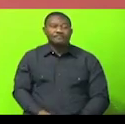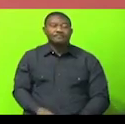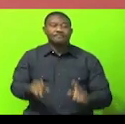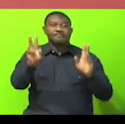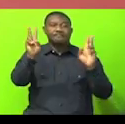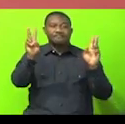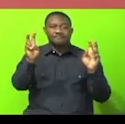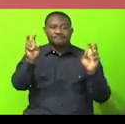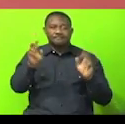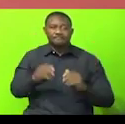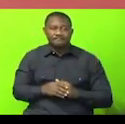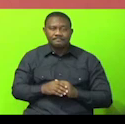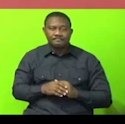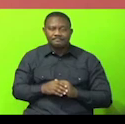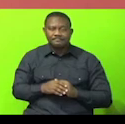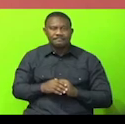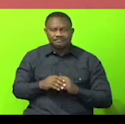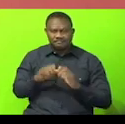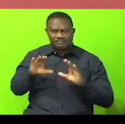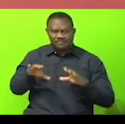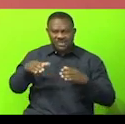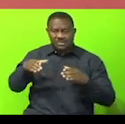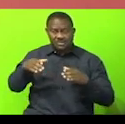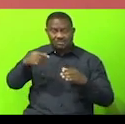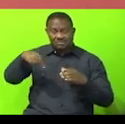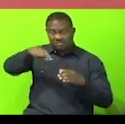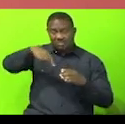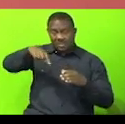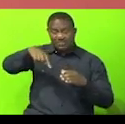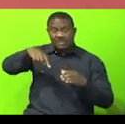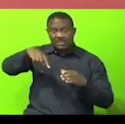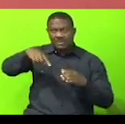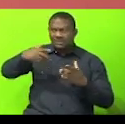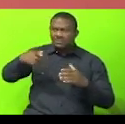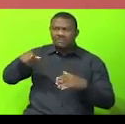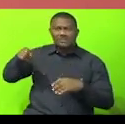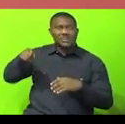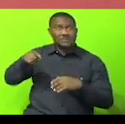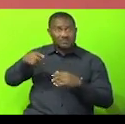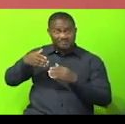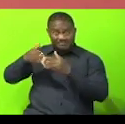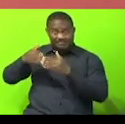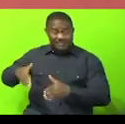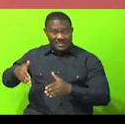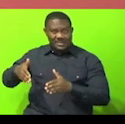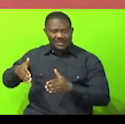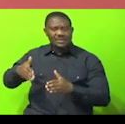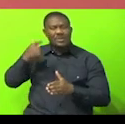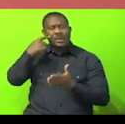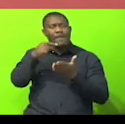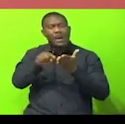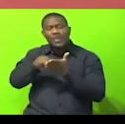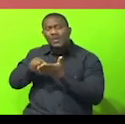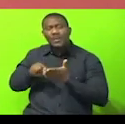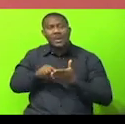A quorum of Parliament, apart from the person presiding, shall be one-third